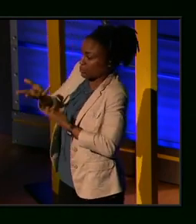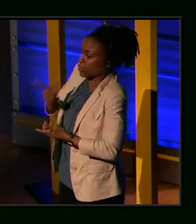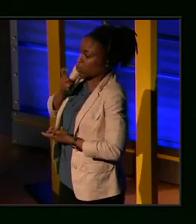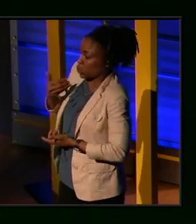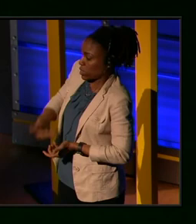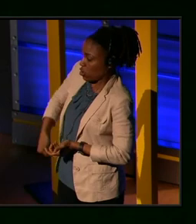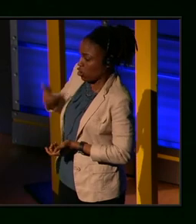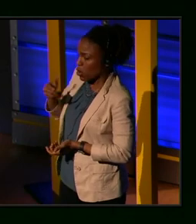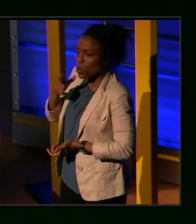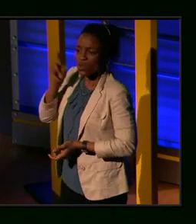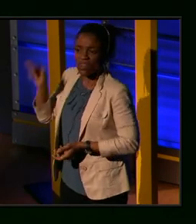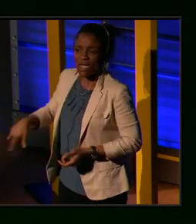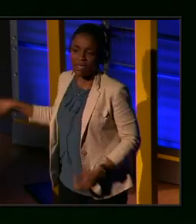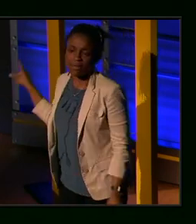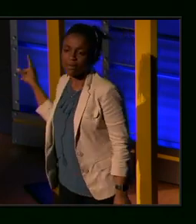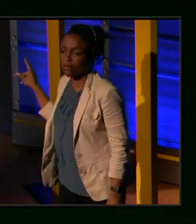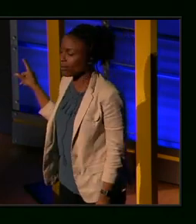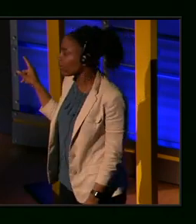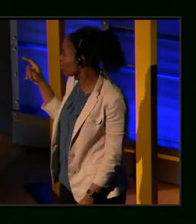Who is this?